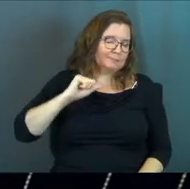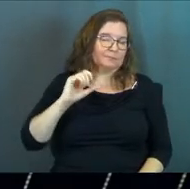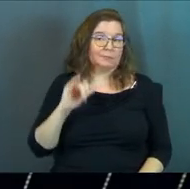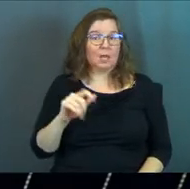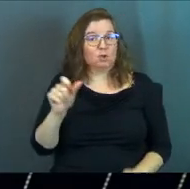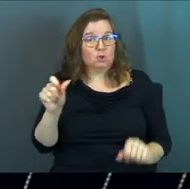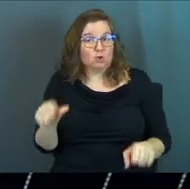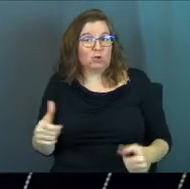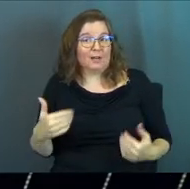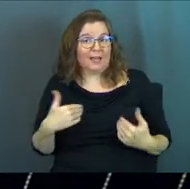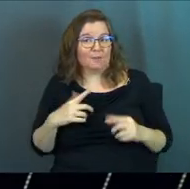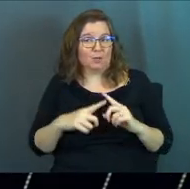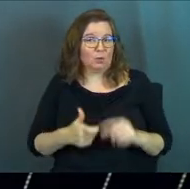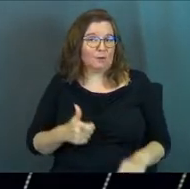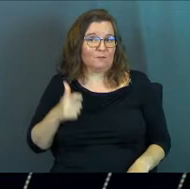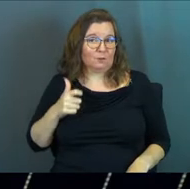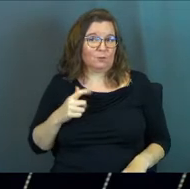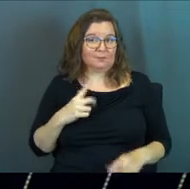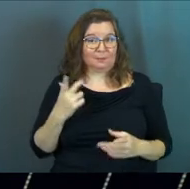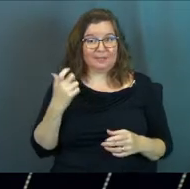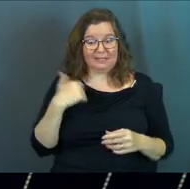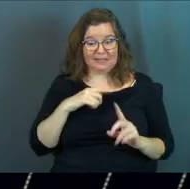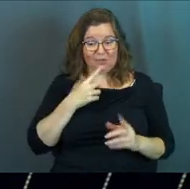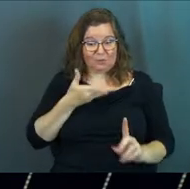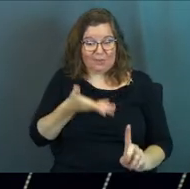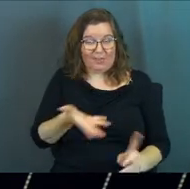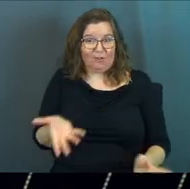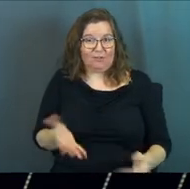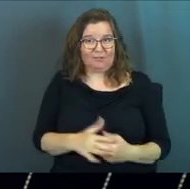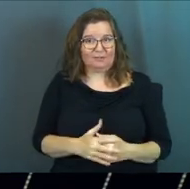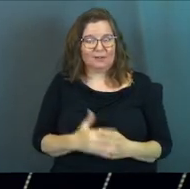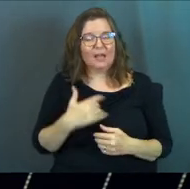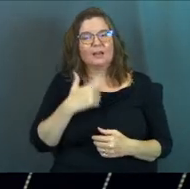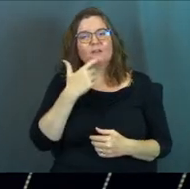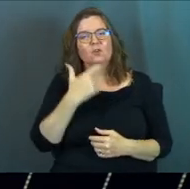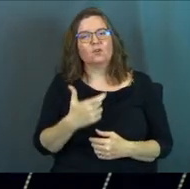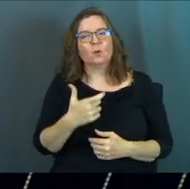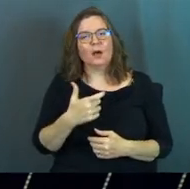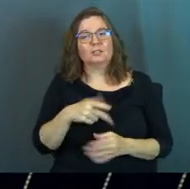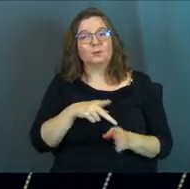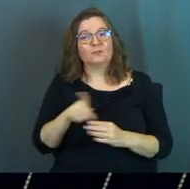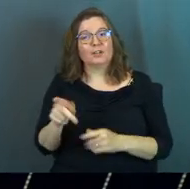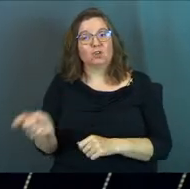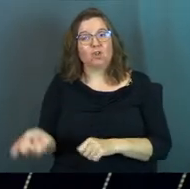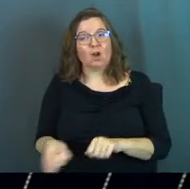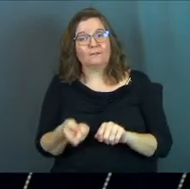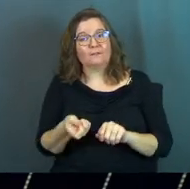And you could have because the answers were out there. Do you ever watch professional golf?